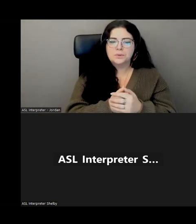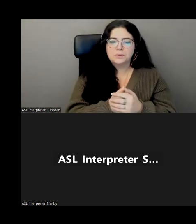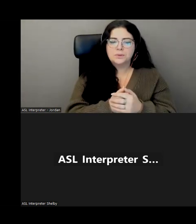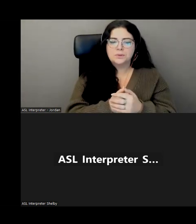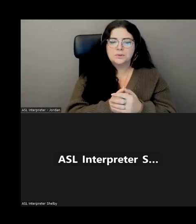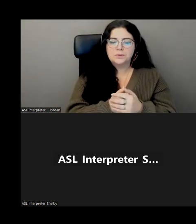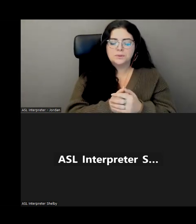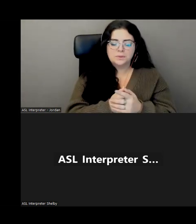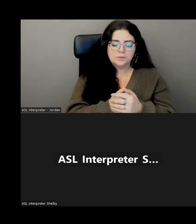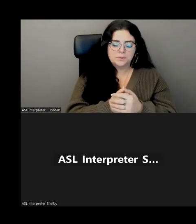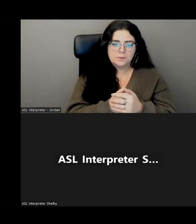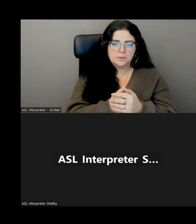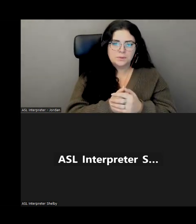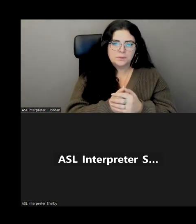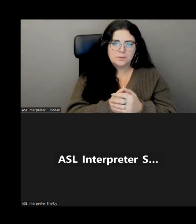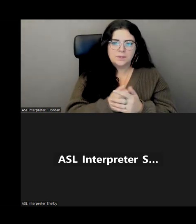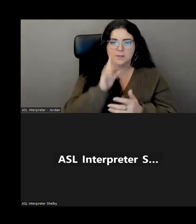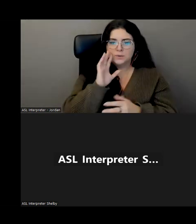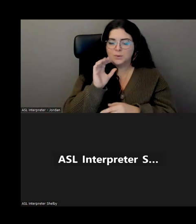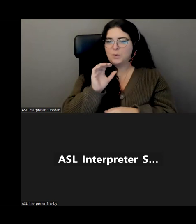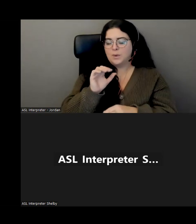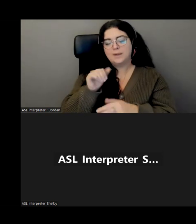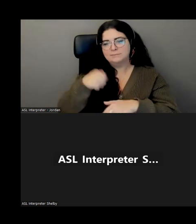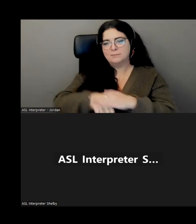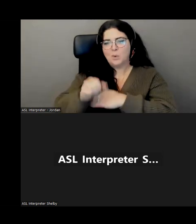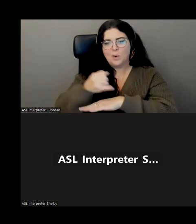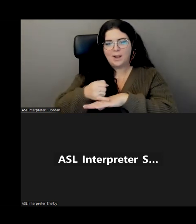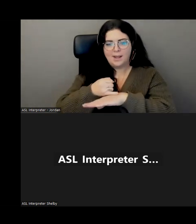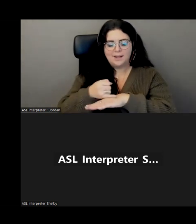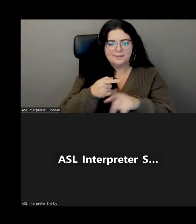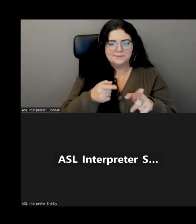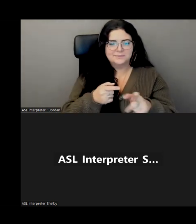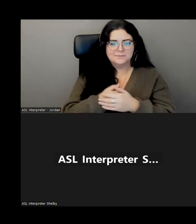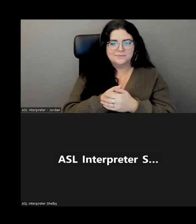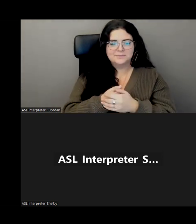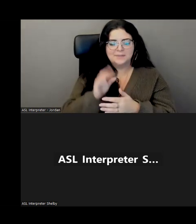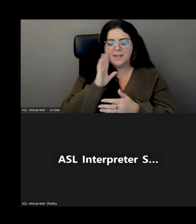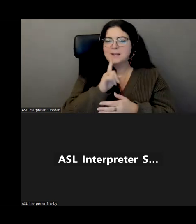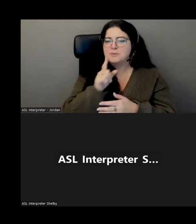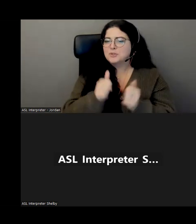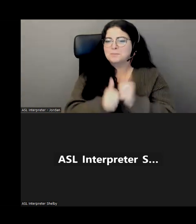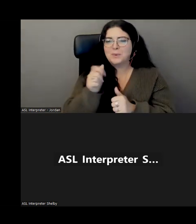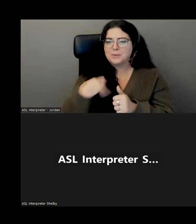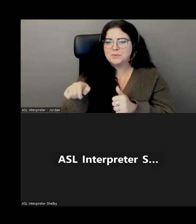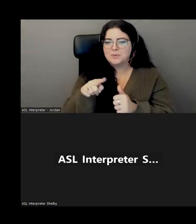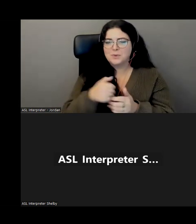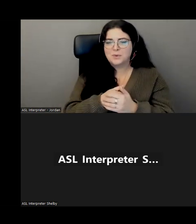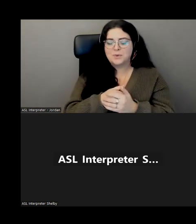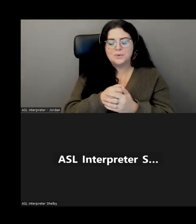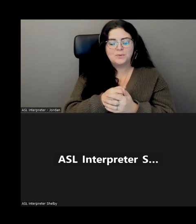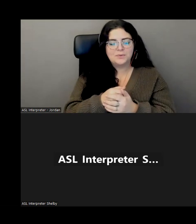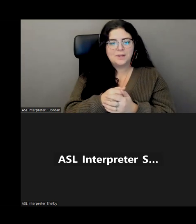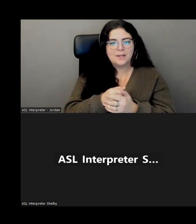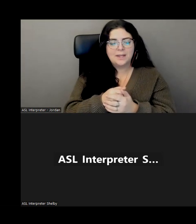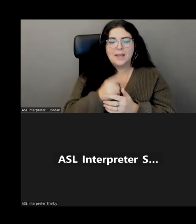here, I'm an islander. I was born on the island, and I'm sure most of you were as well. I'm a full believer that